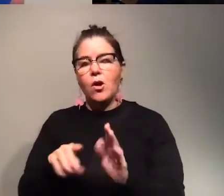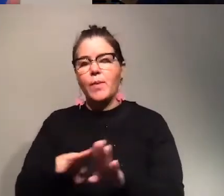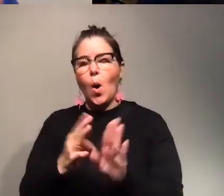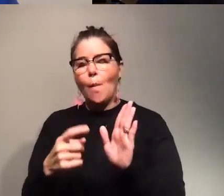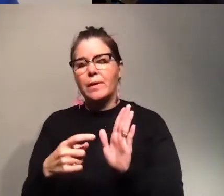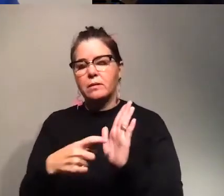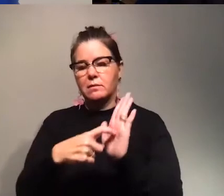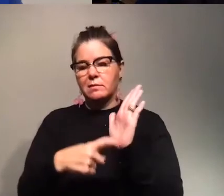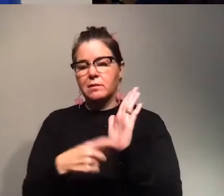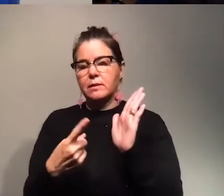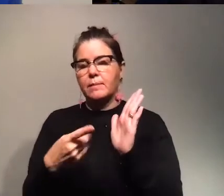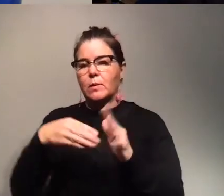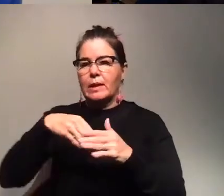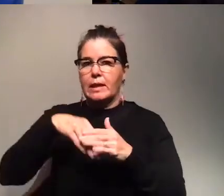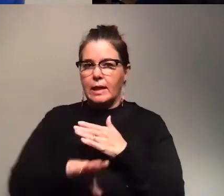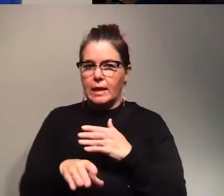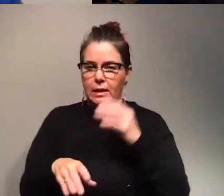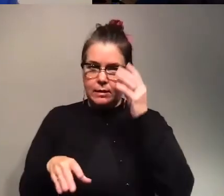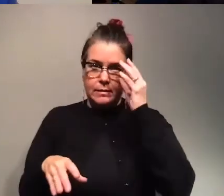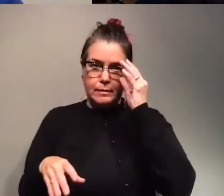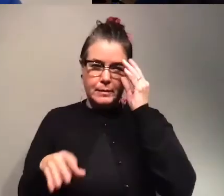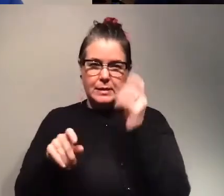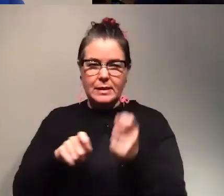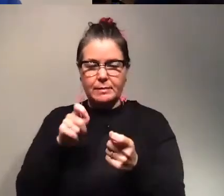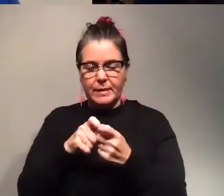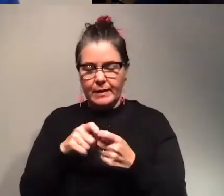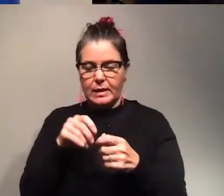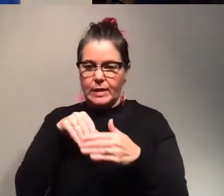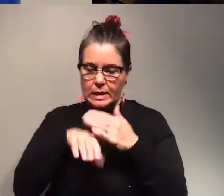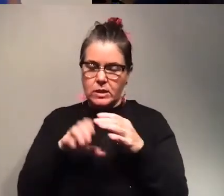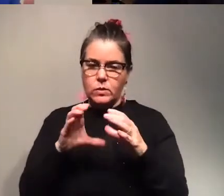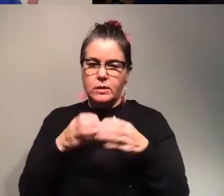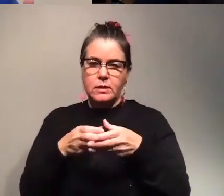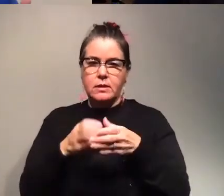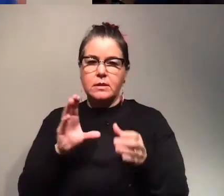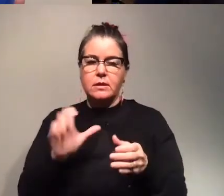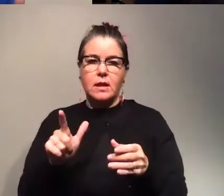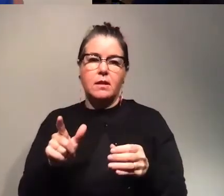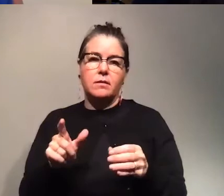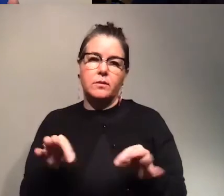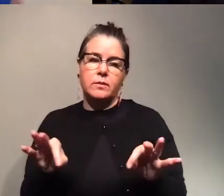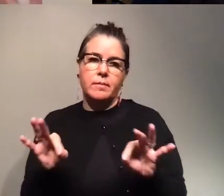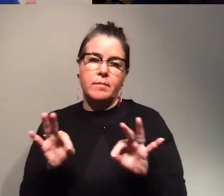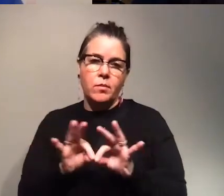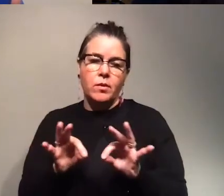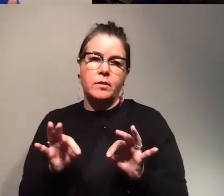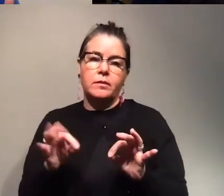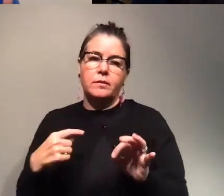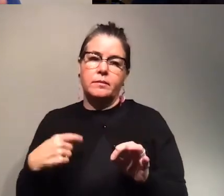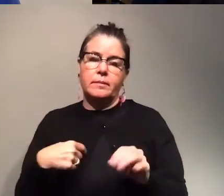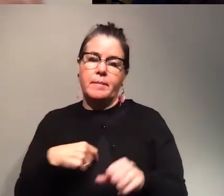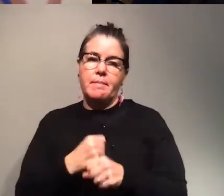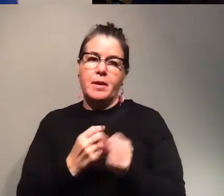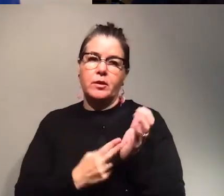enter because they are parasites and in fact especially the cell so yeah it is important that that we make sure that we